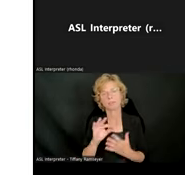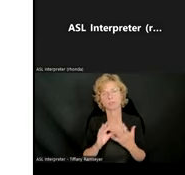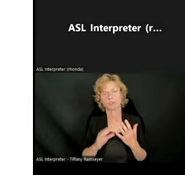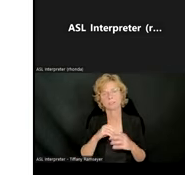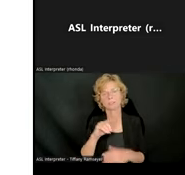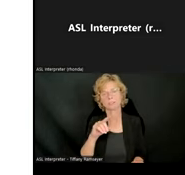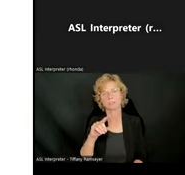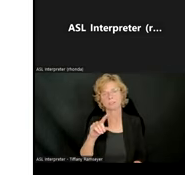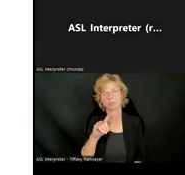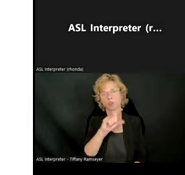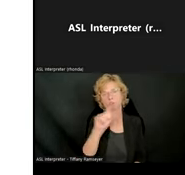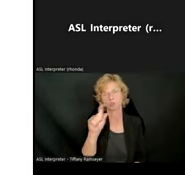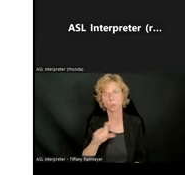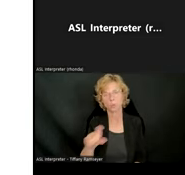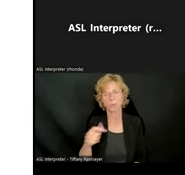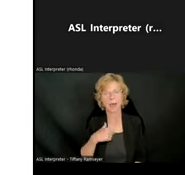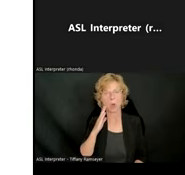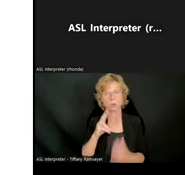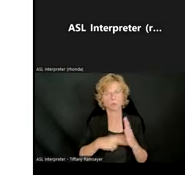questions as they come in.